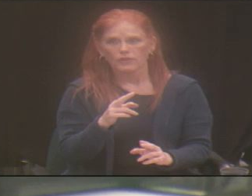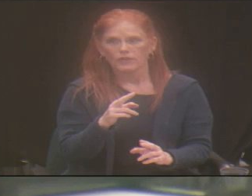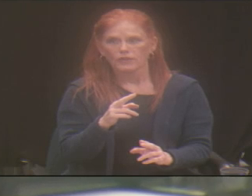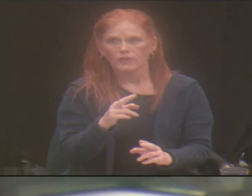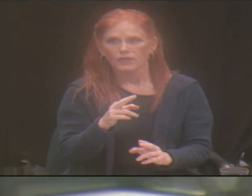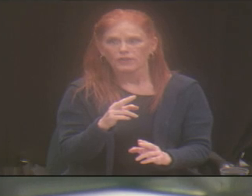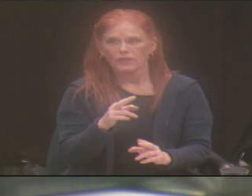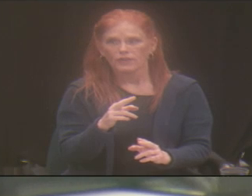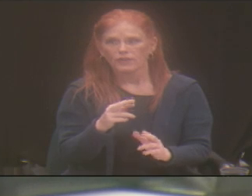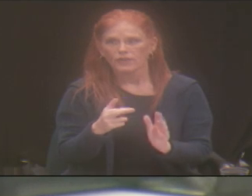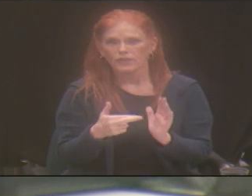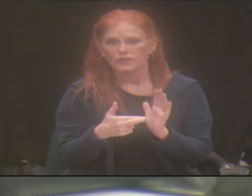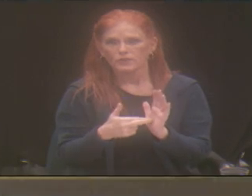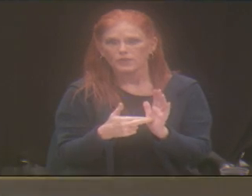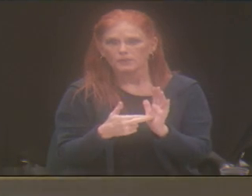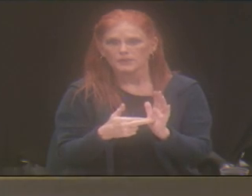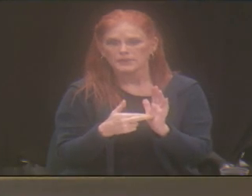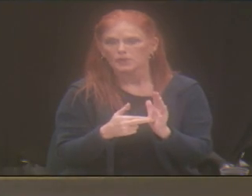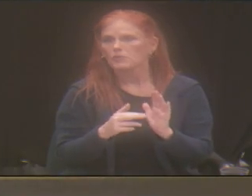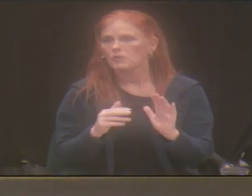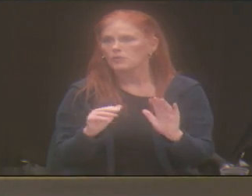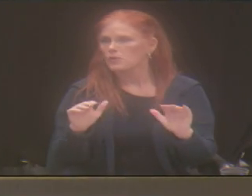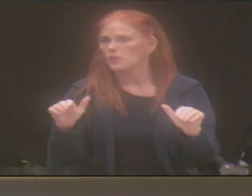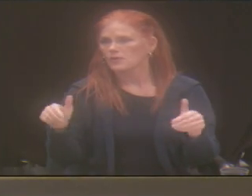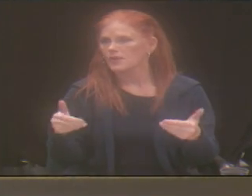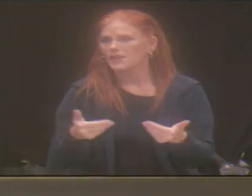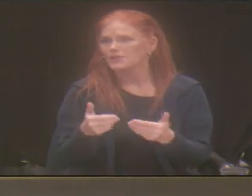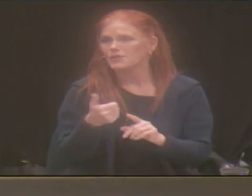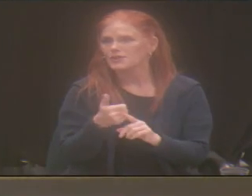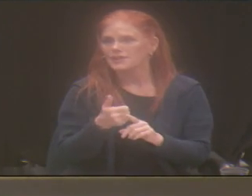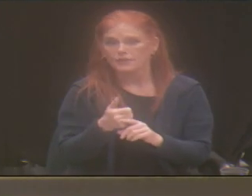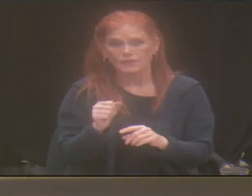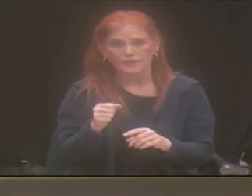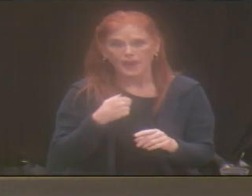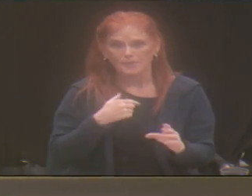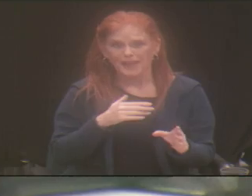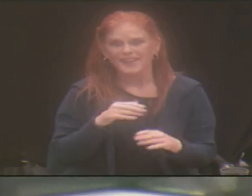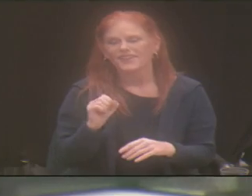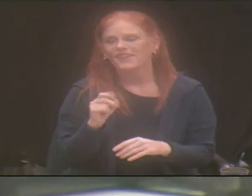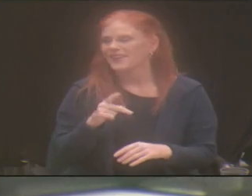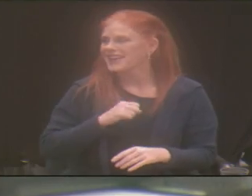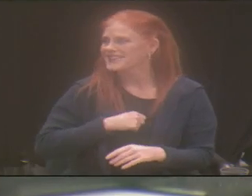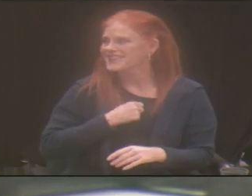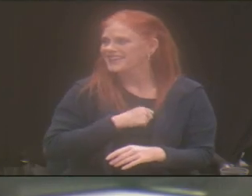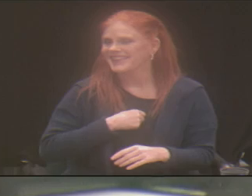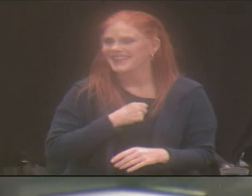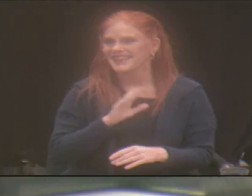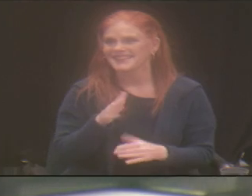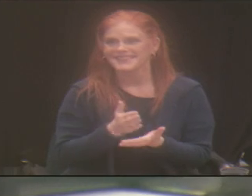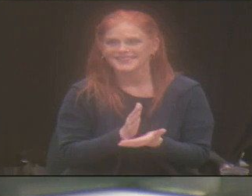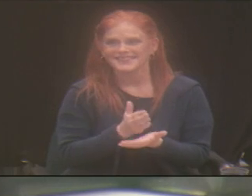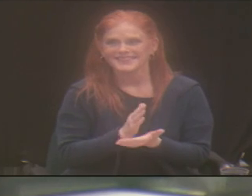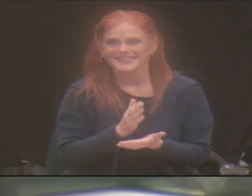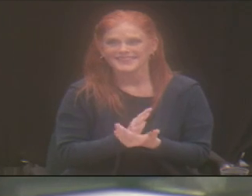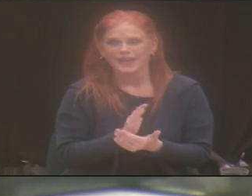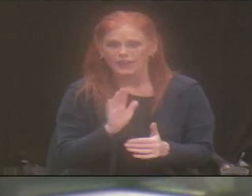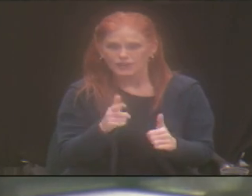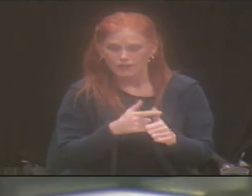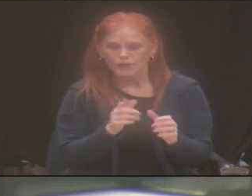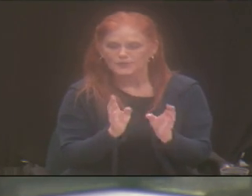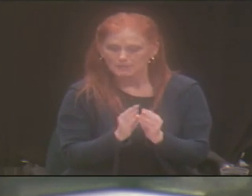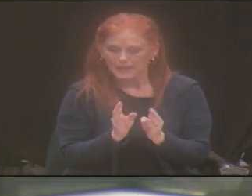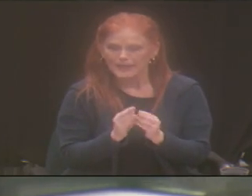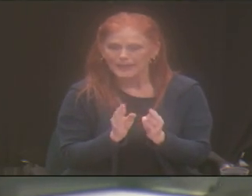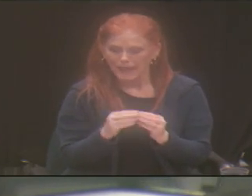citizens here. Go ahead and just your introduction. Yeah. That's what I going to do. Well, OK. Sorry. That's OK. This is your first